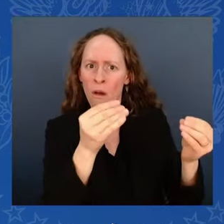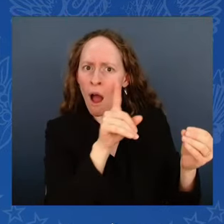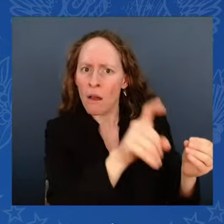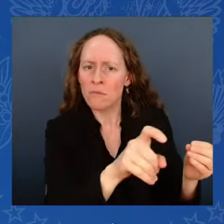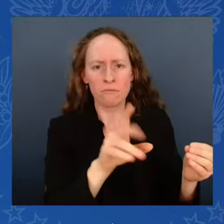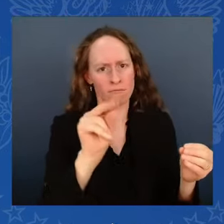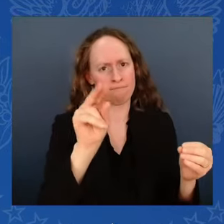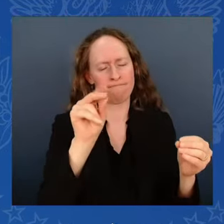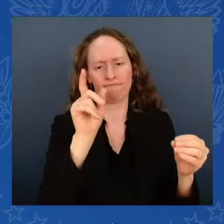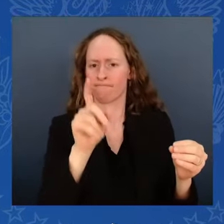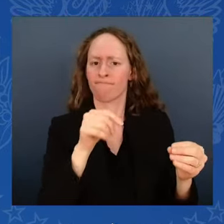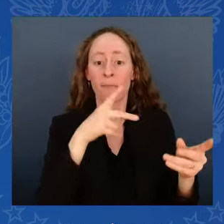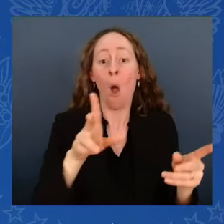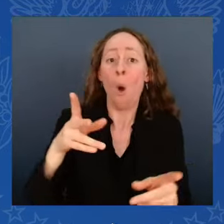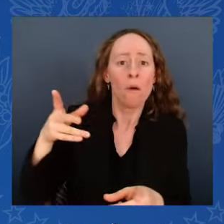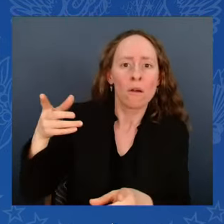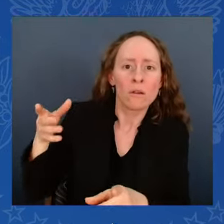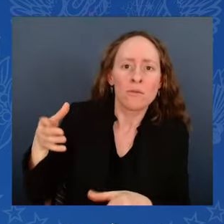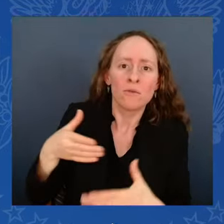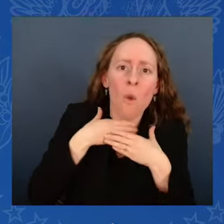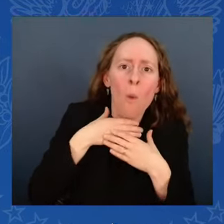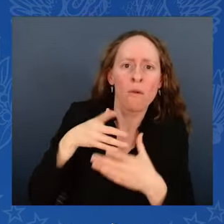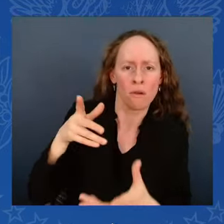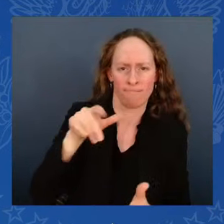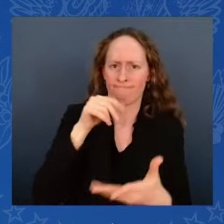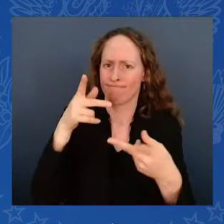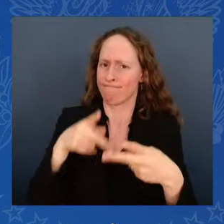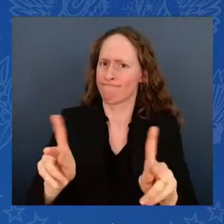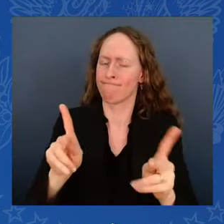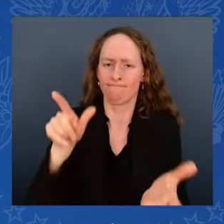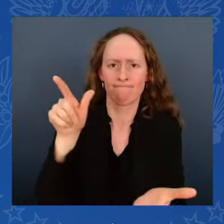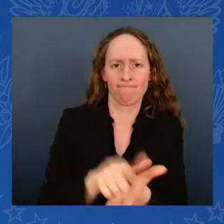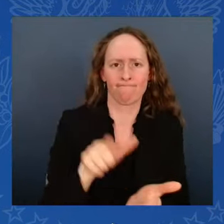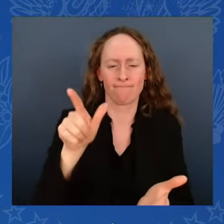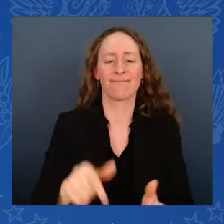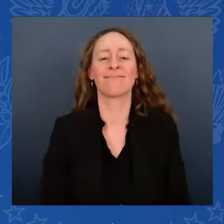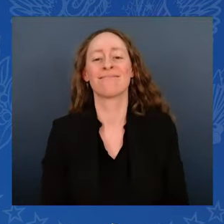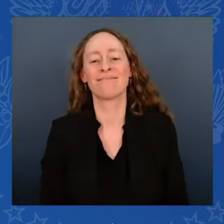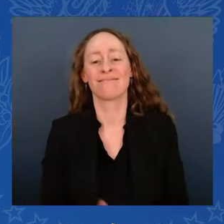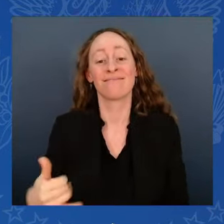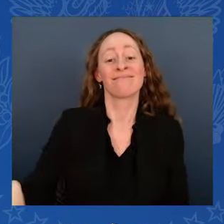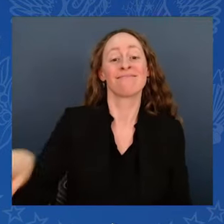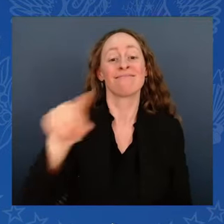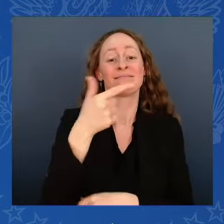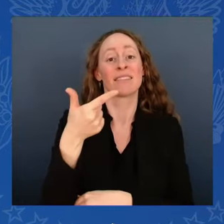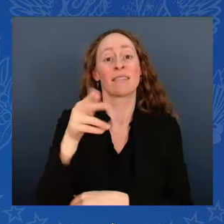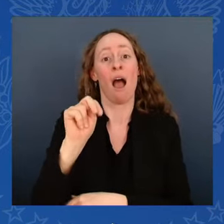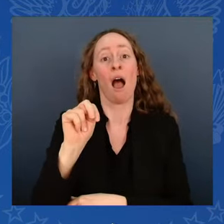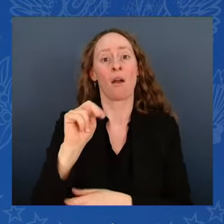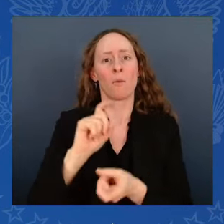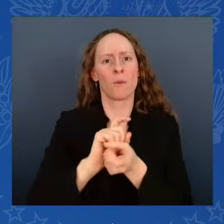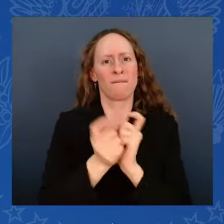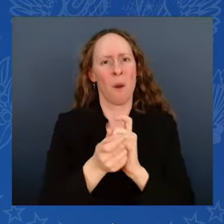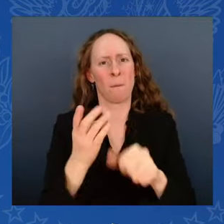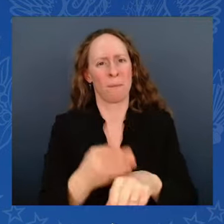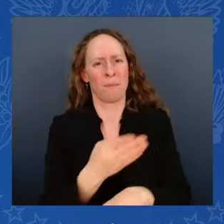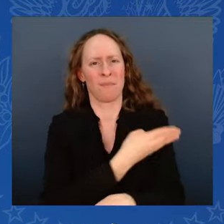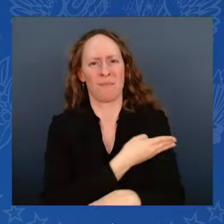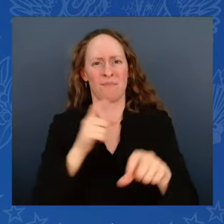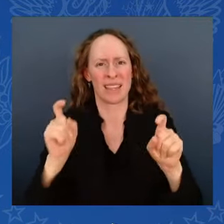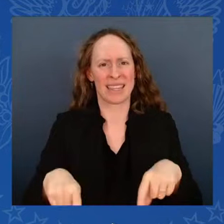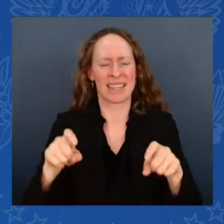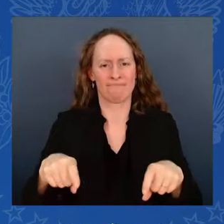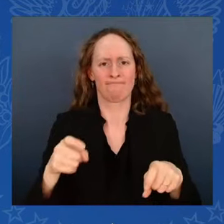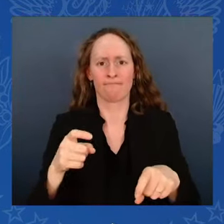decades. The first law making lynching a federal hate crime. Keeping my promise that no one should be in federal prison for merely